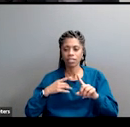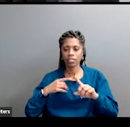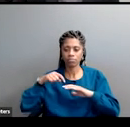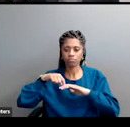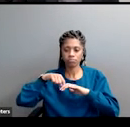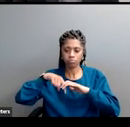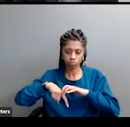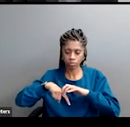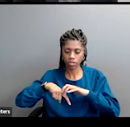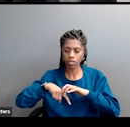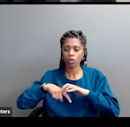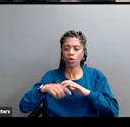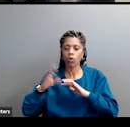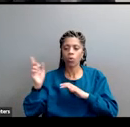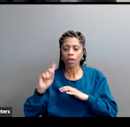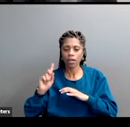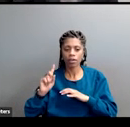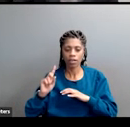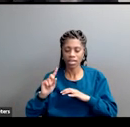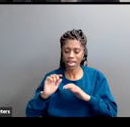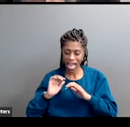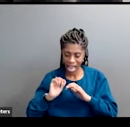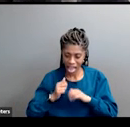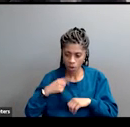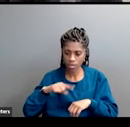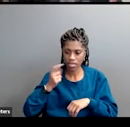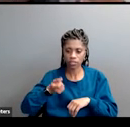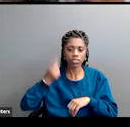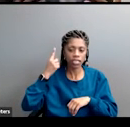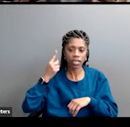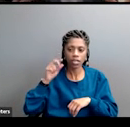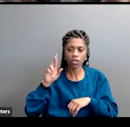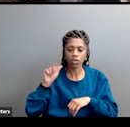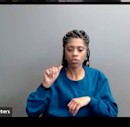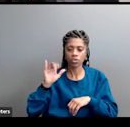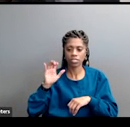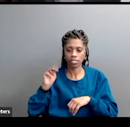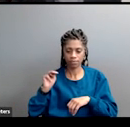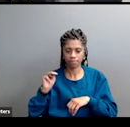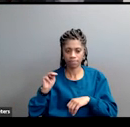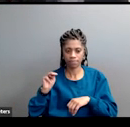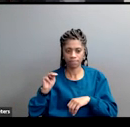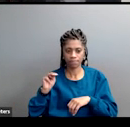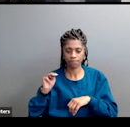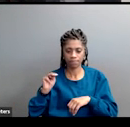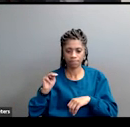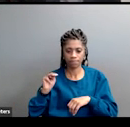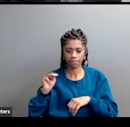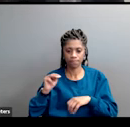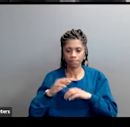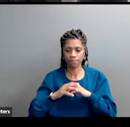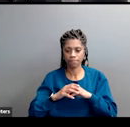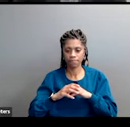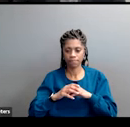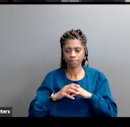understanding racism. So here I'm going to step back a little bit. And just to give you a little bit of context,